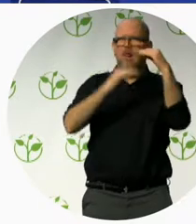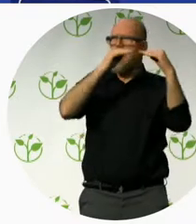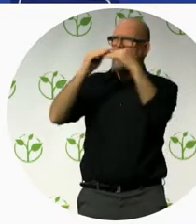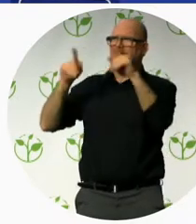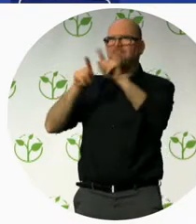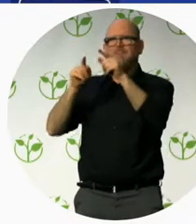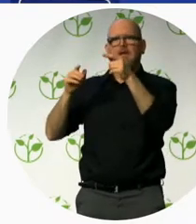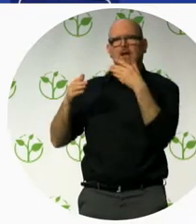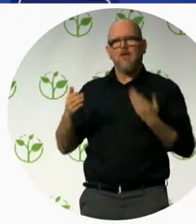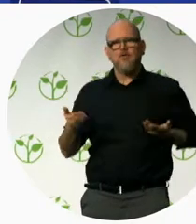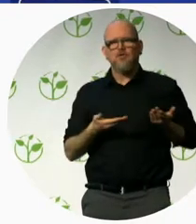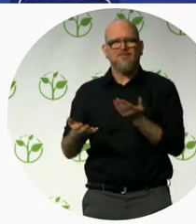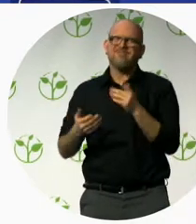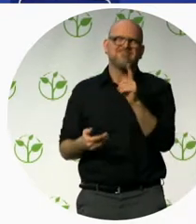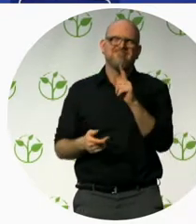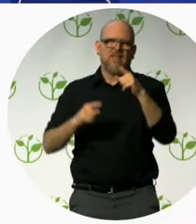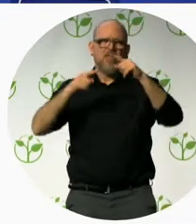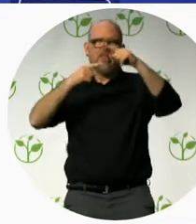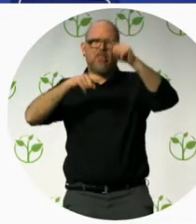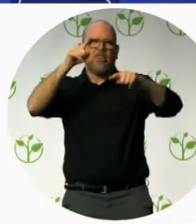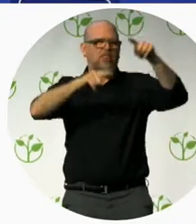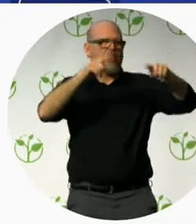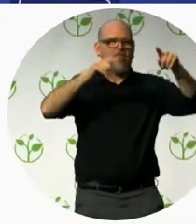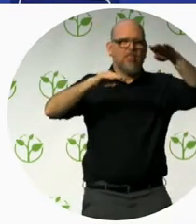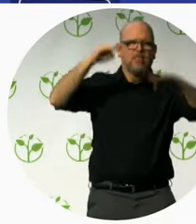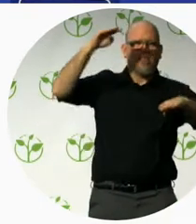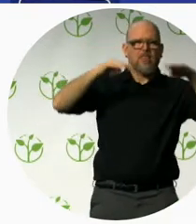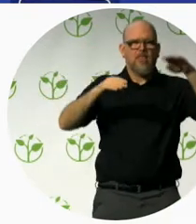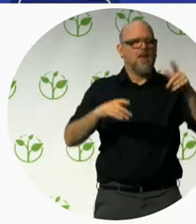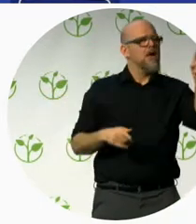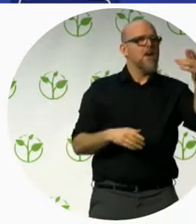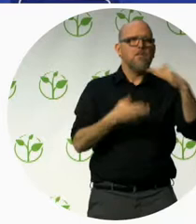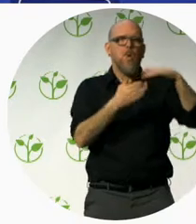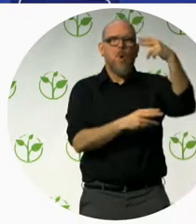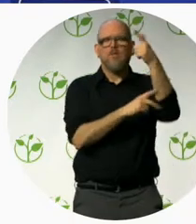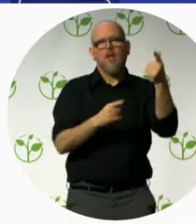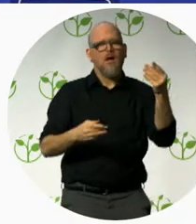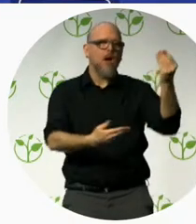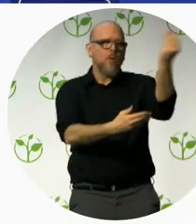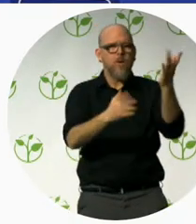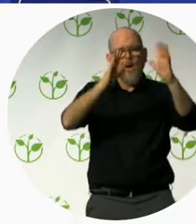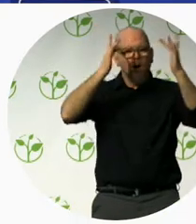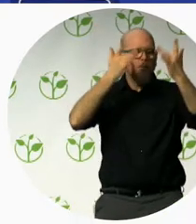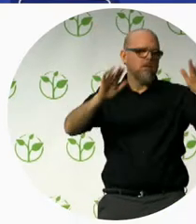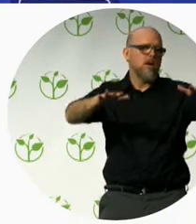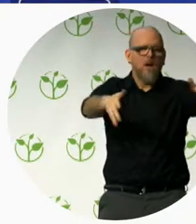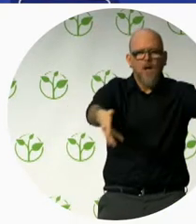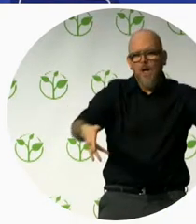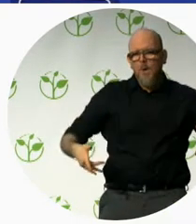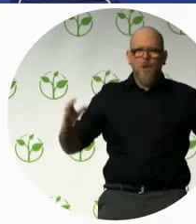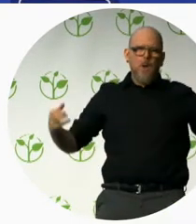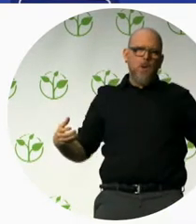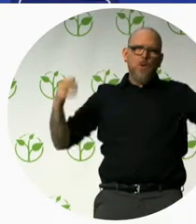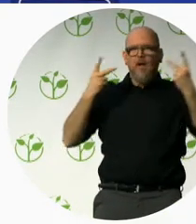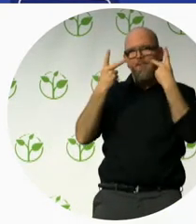only focused on the law, not focused on the design for all or what is best for the customer and for the client. So what we did in